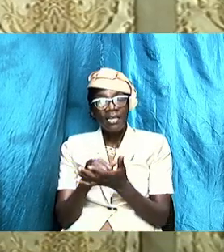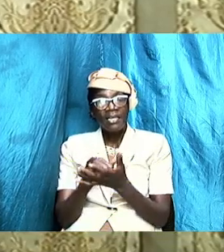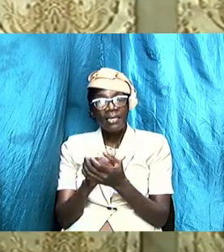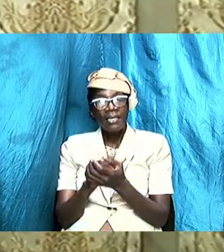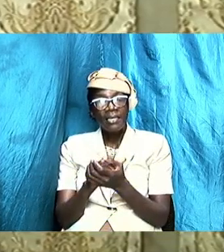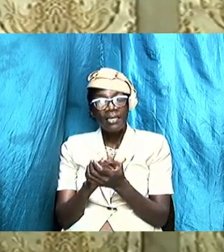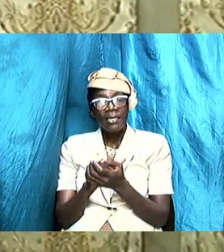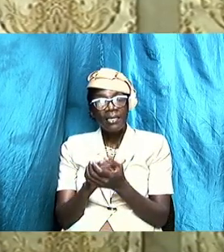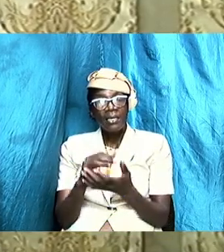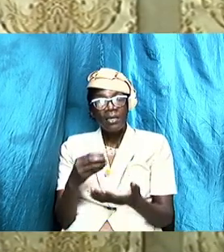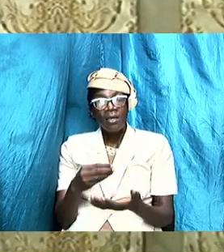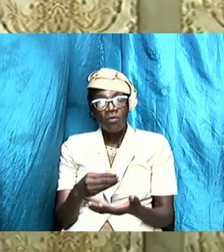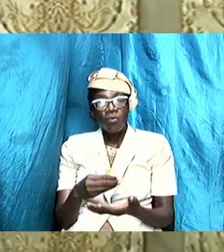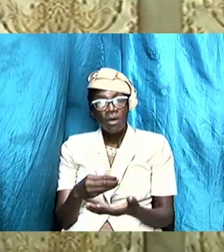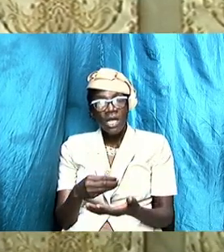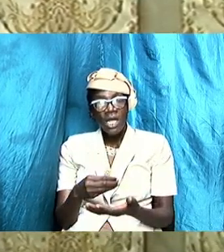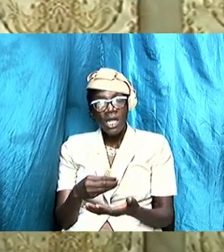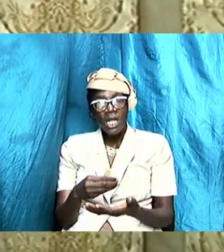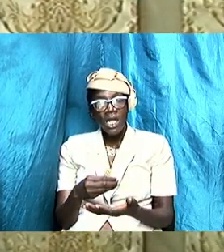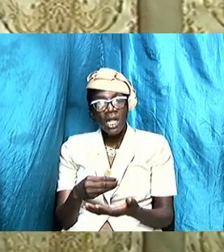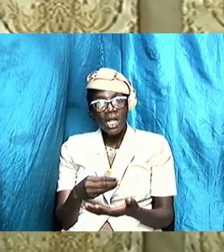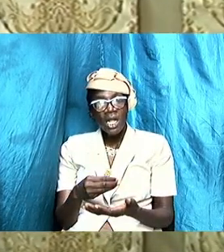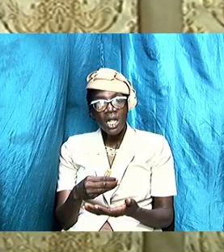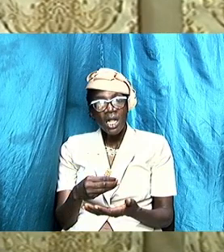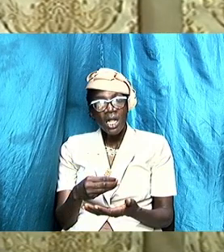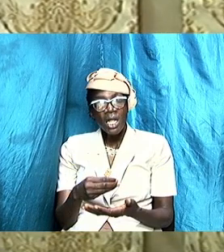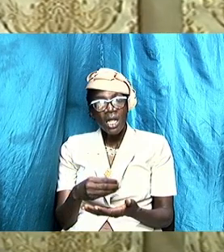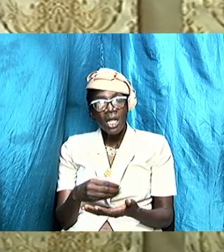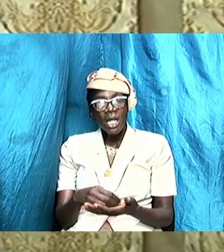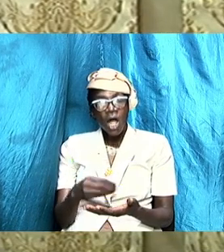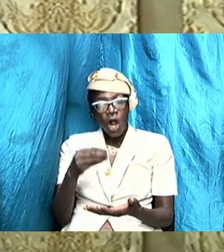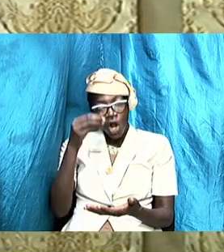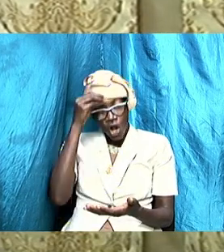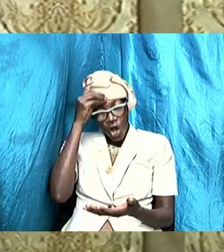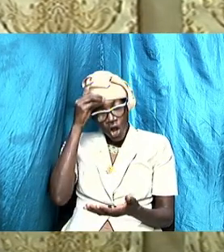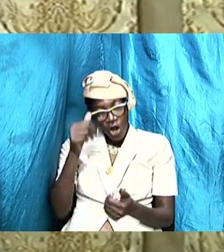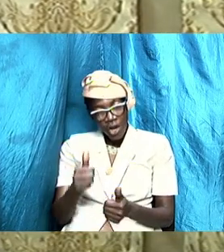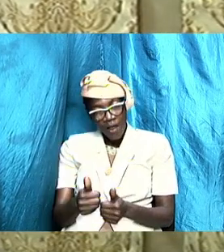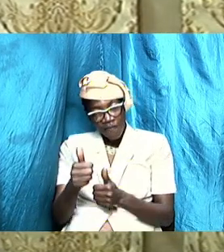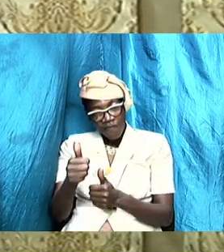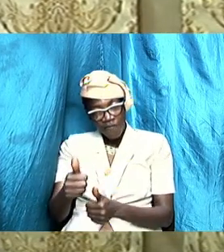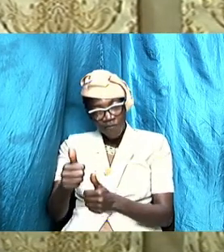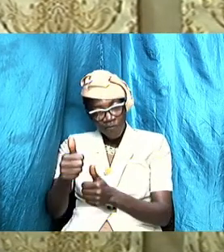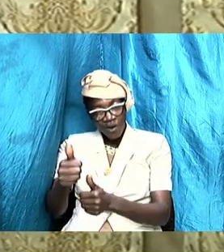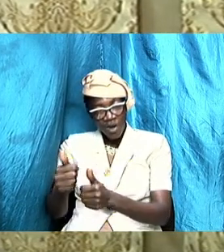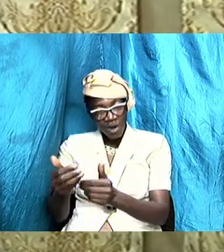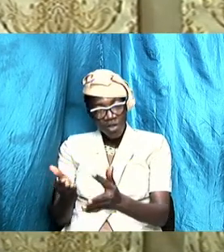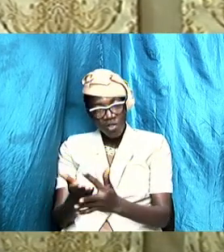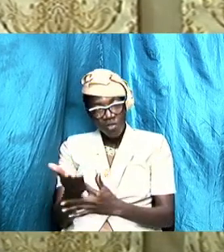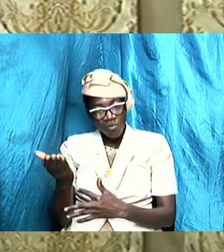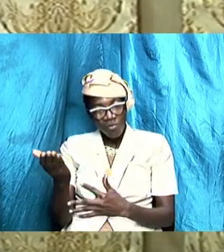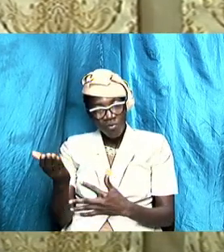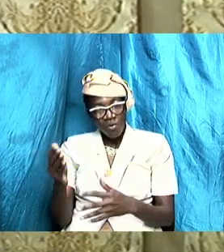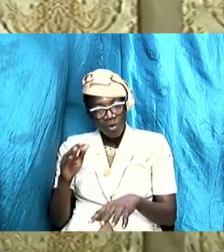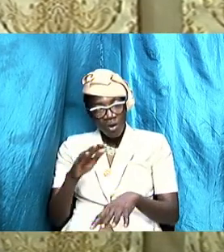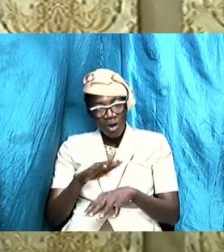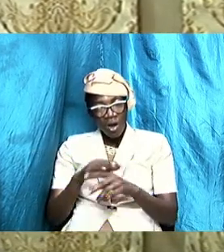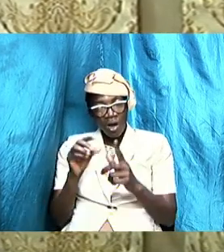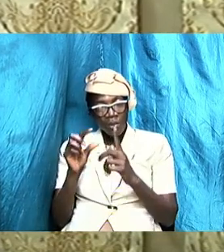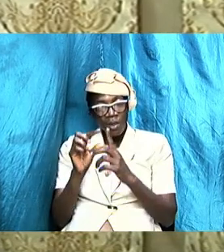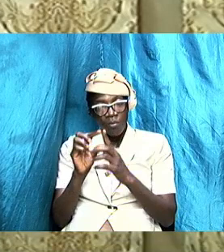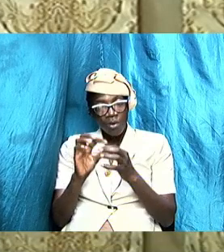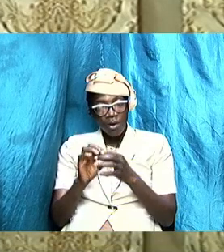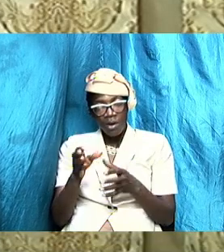we learn and follow through on the word of God and God makes